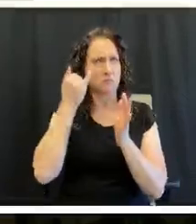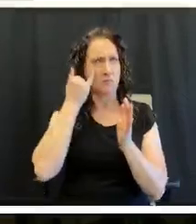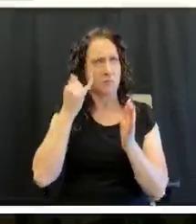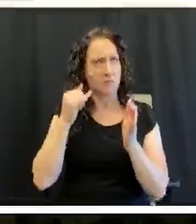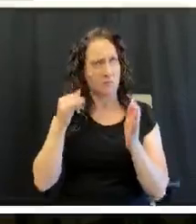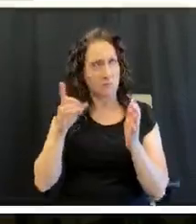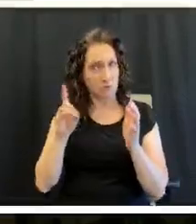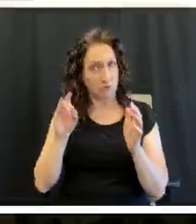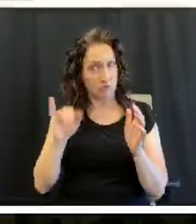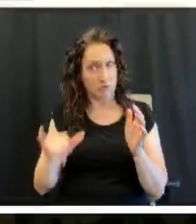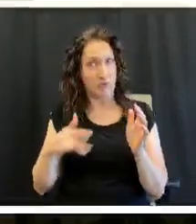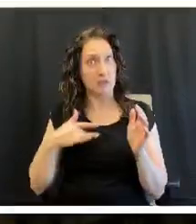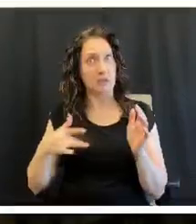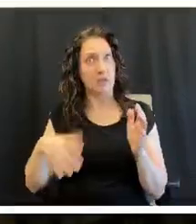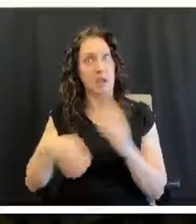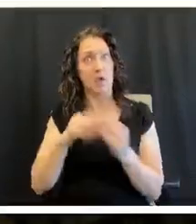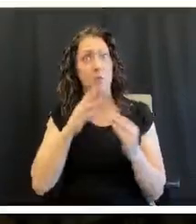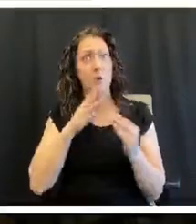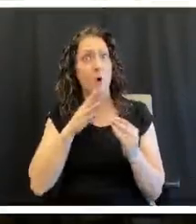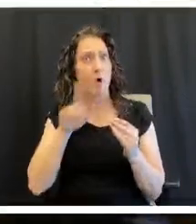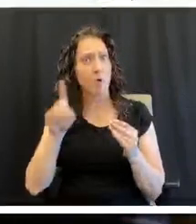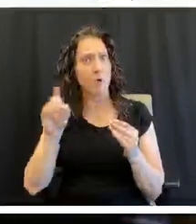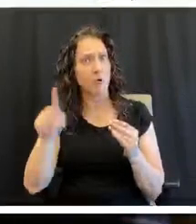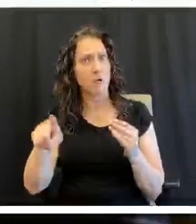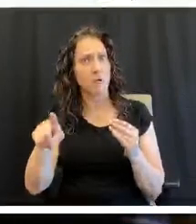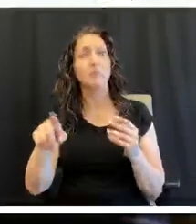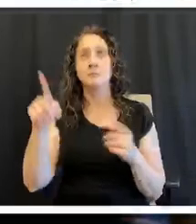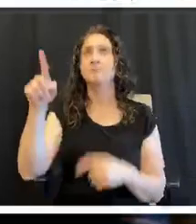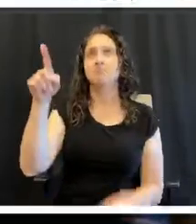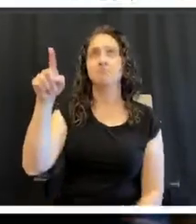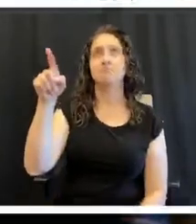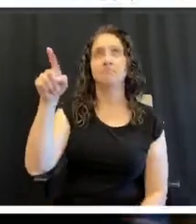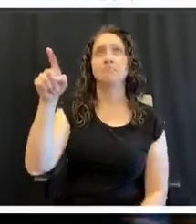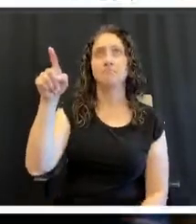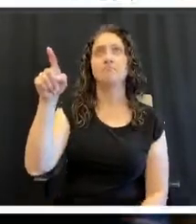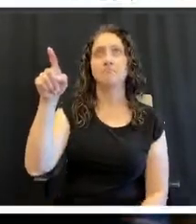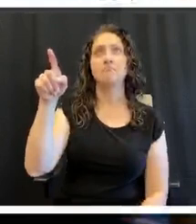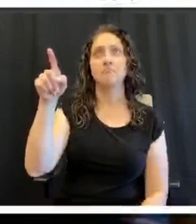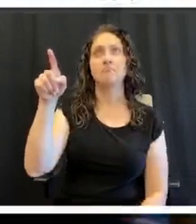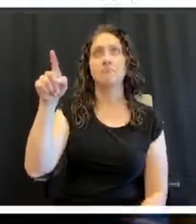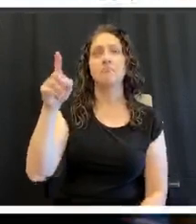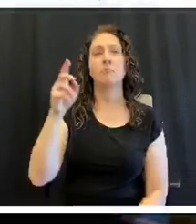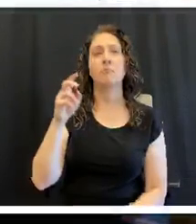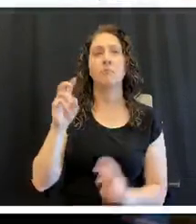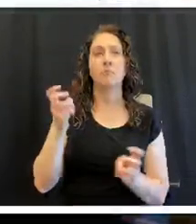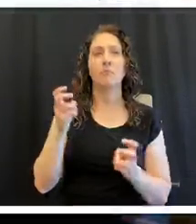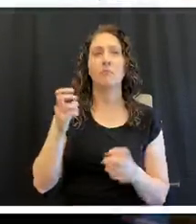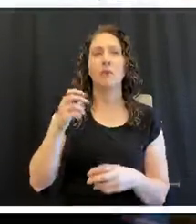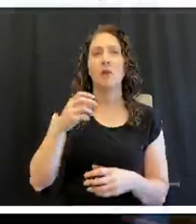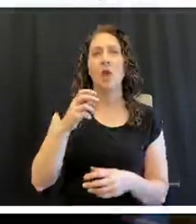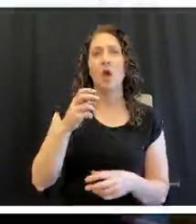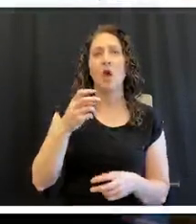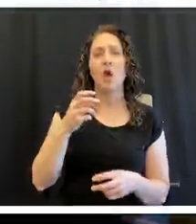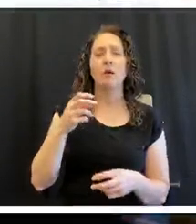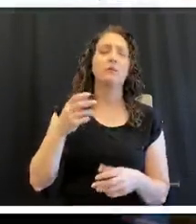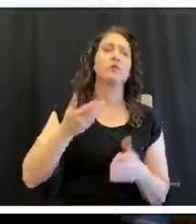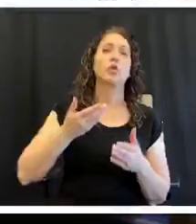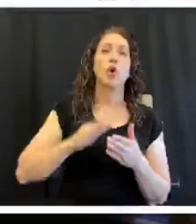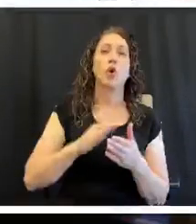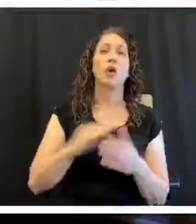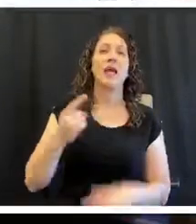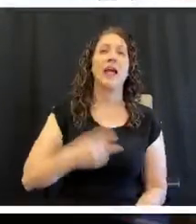or liquid to the vegetable? Yes. have to par blanch them. You've got to par cook them. have to cook them half the way